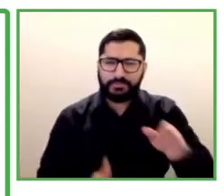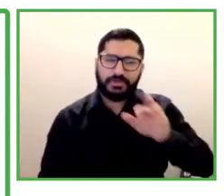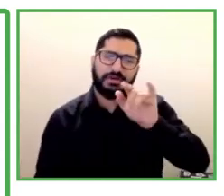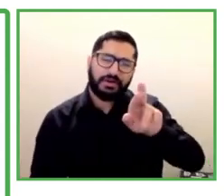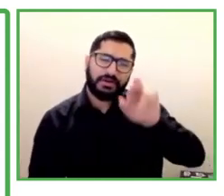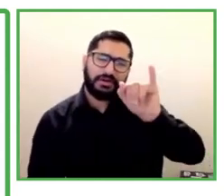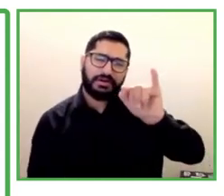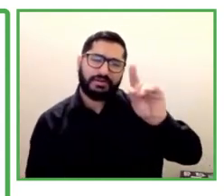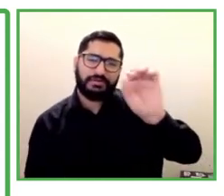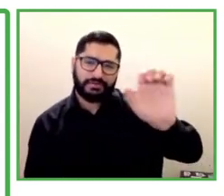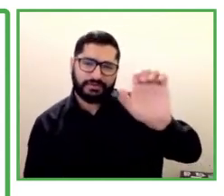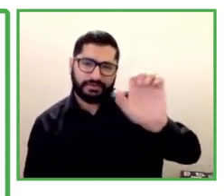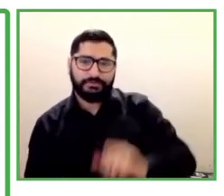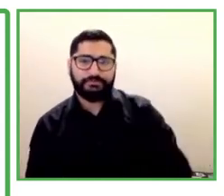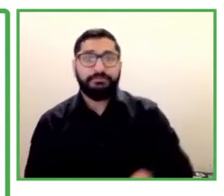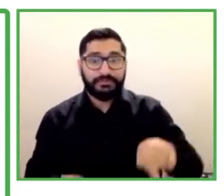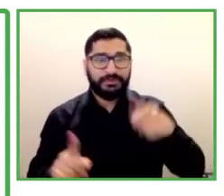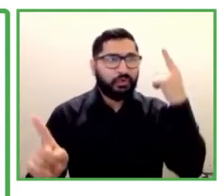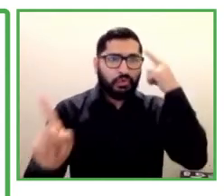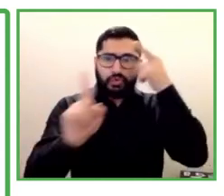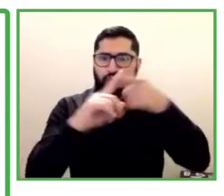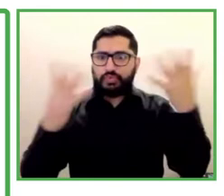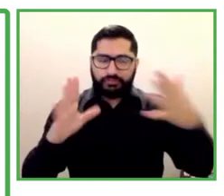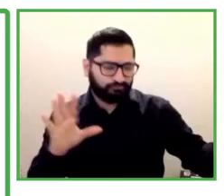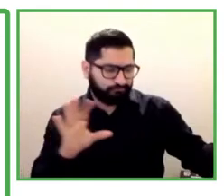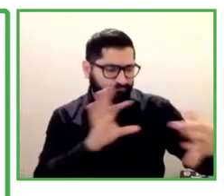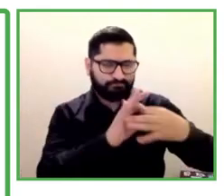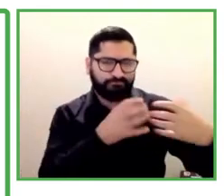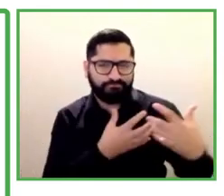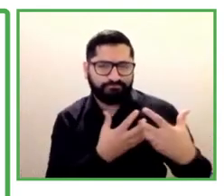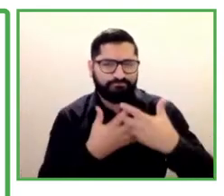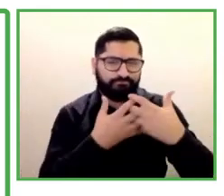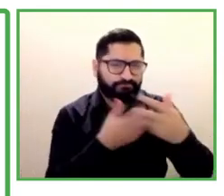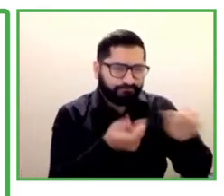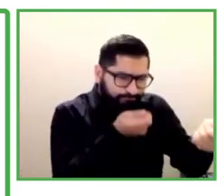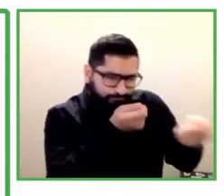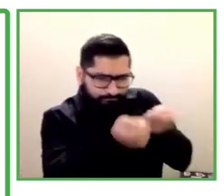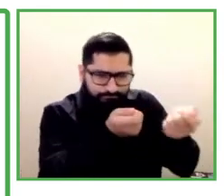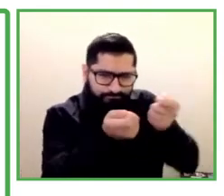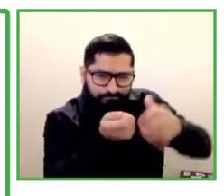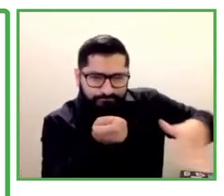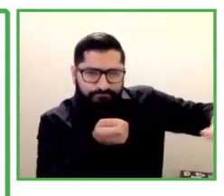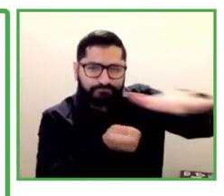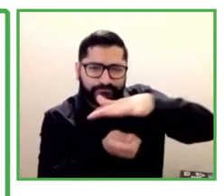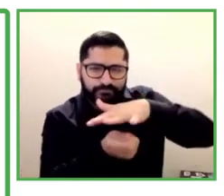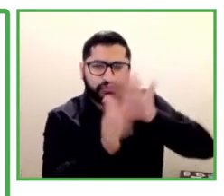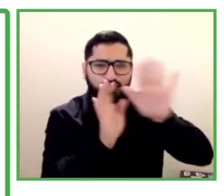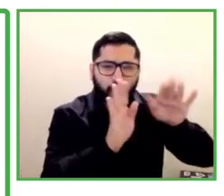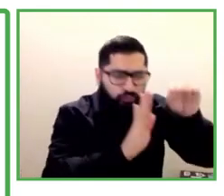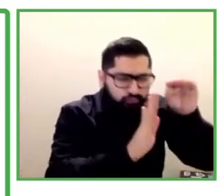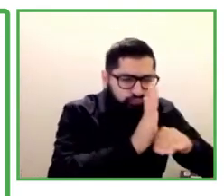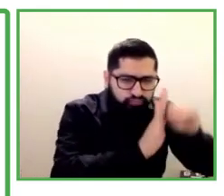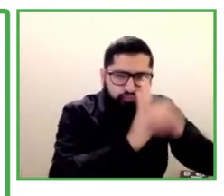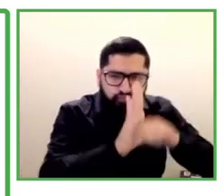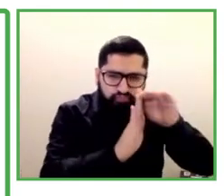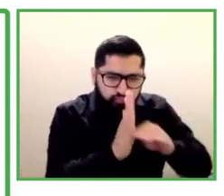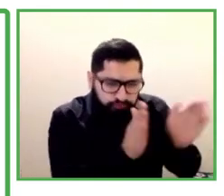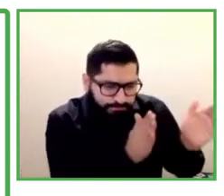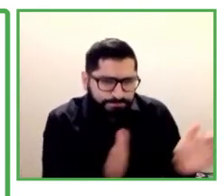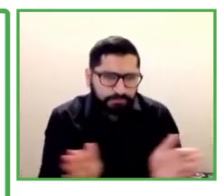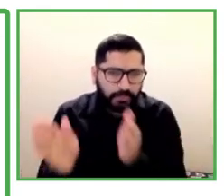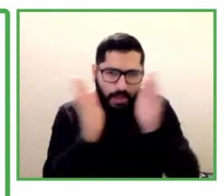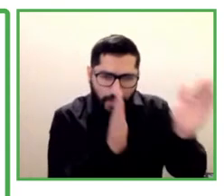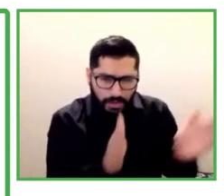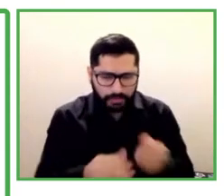We had to go back to first principles and re-evaluate both the student as well as the employer journey. The PRIDE vocational